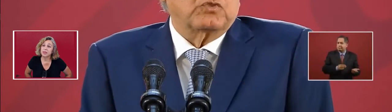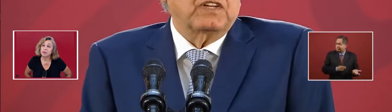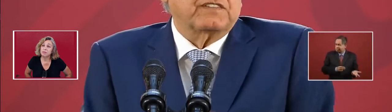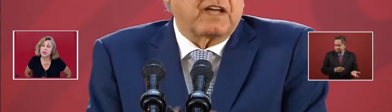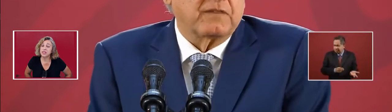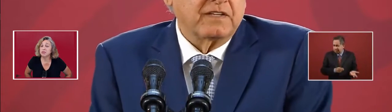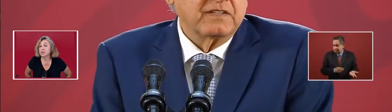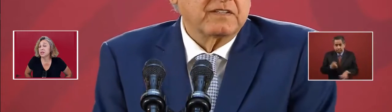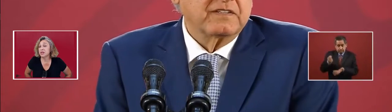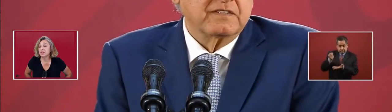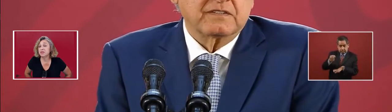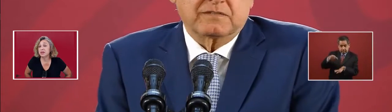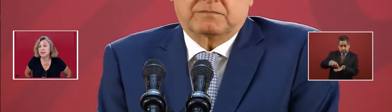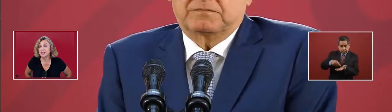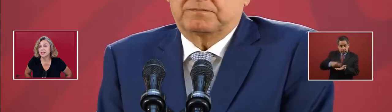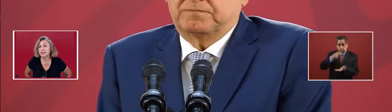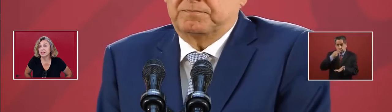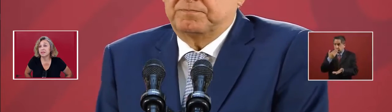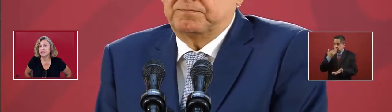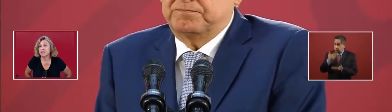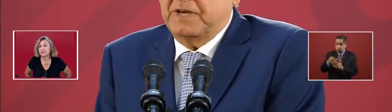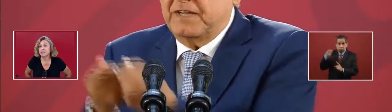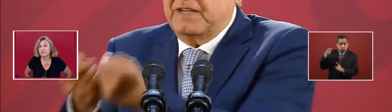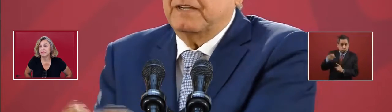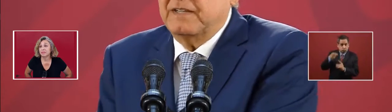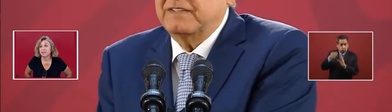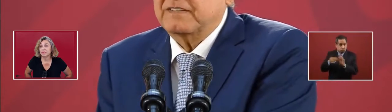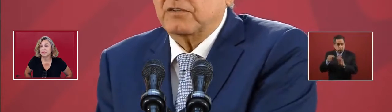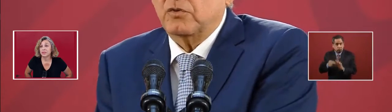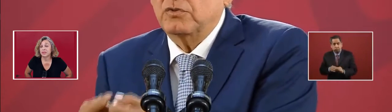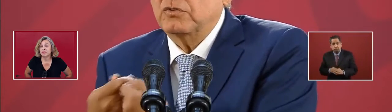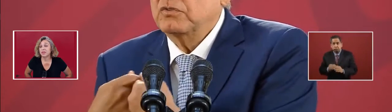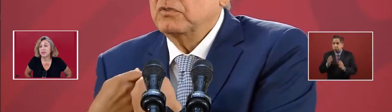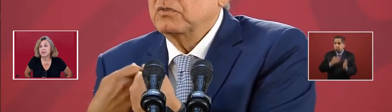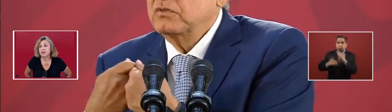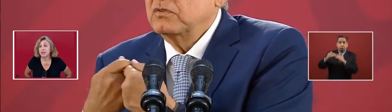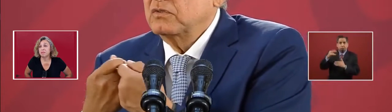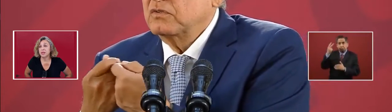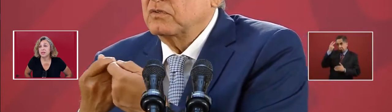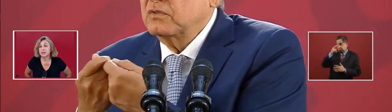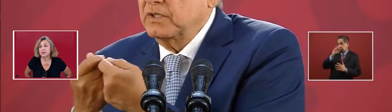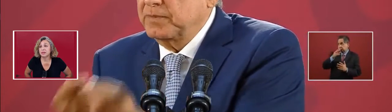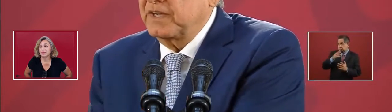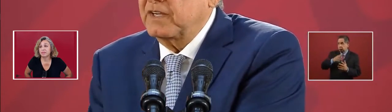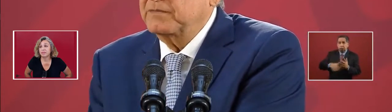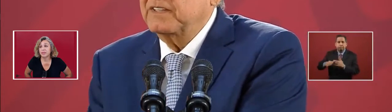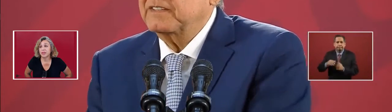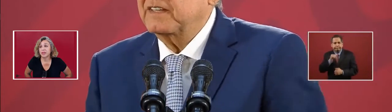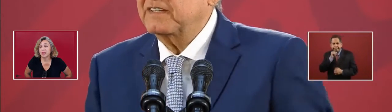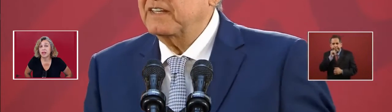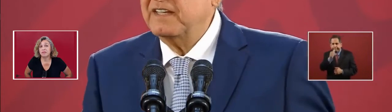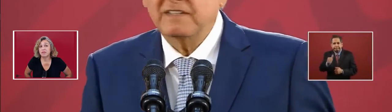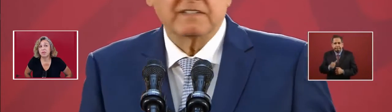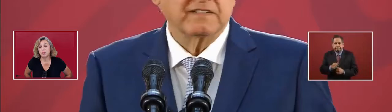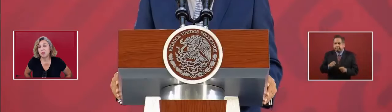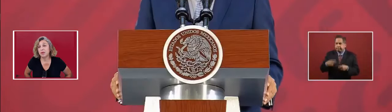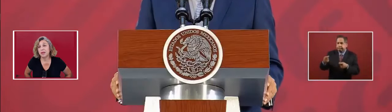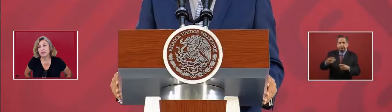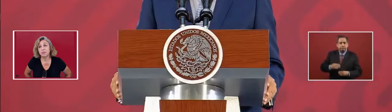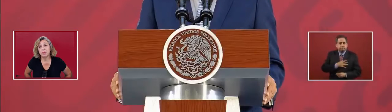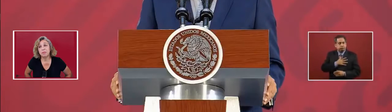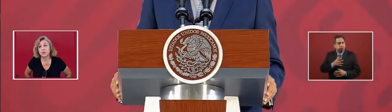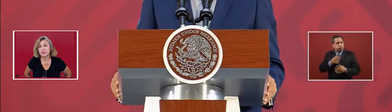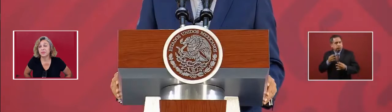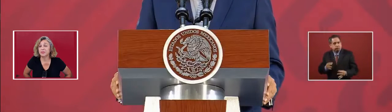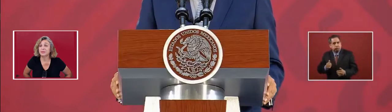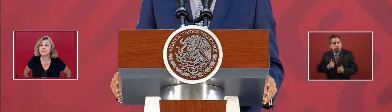But the budget was not utilized for the development and for the well-being